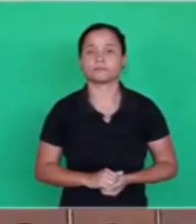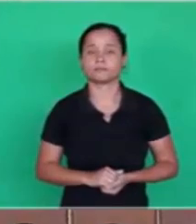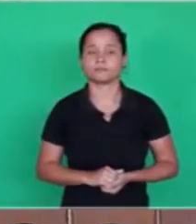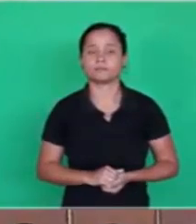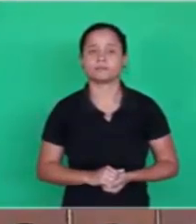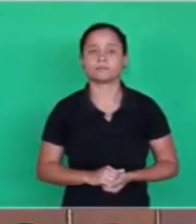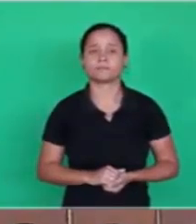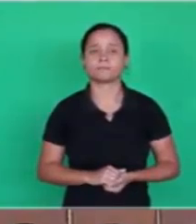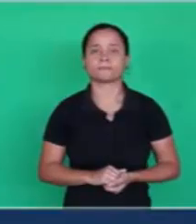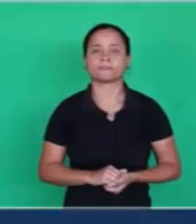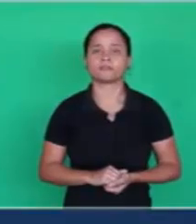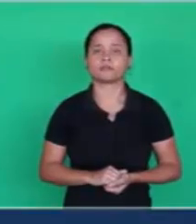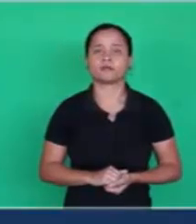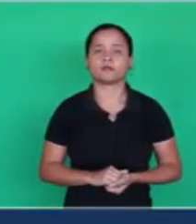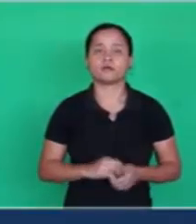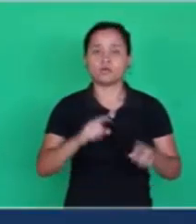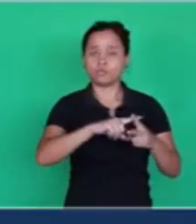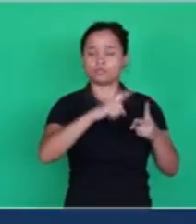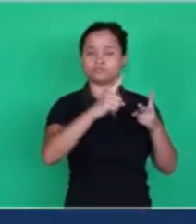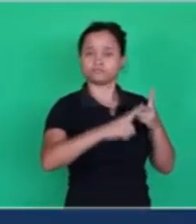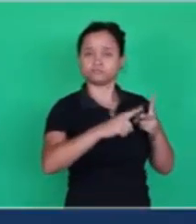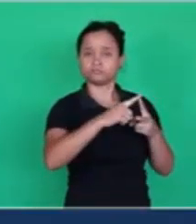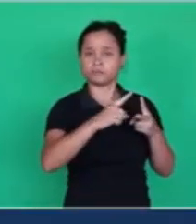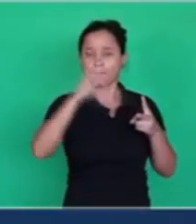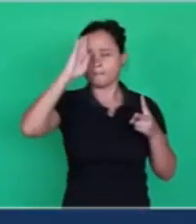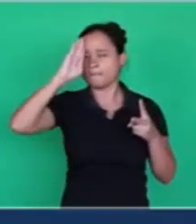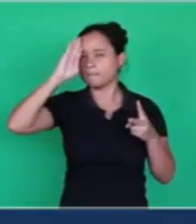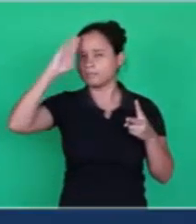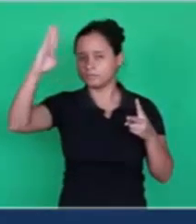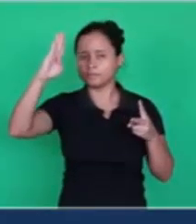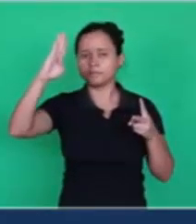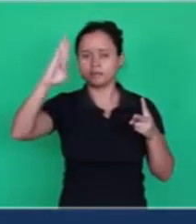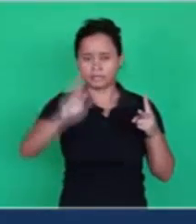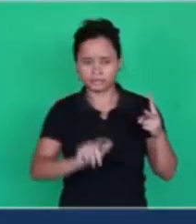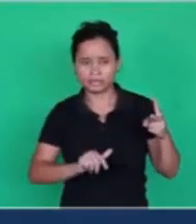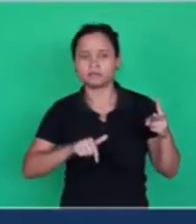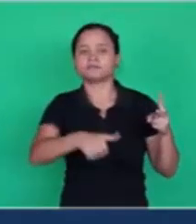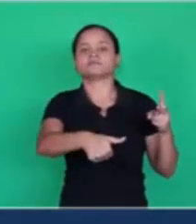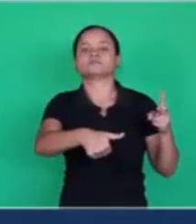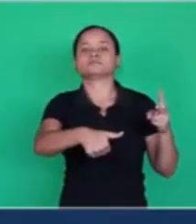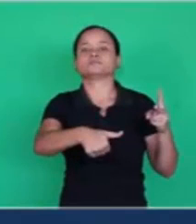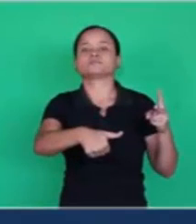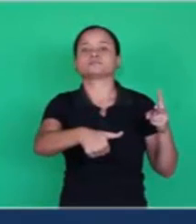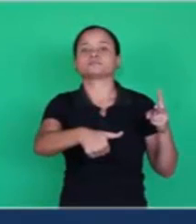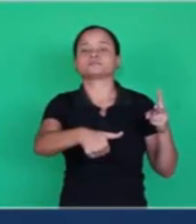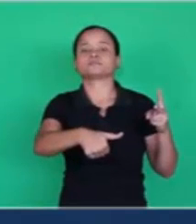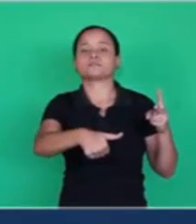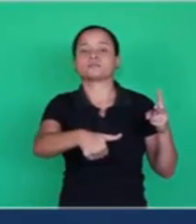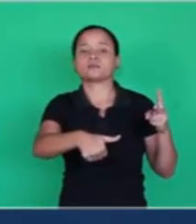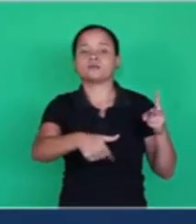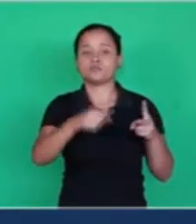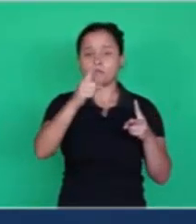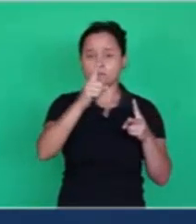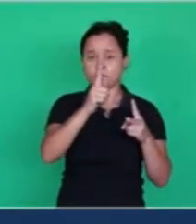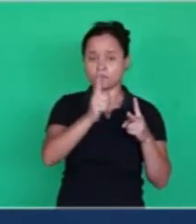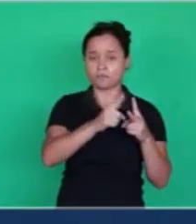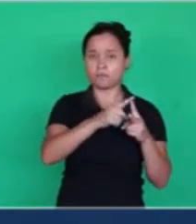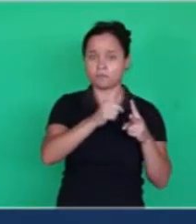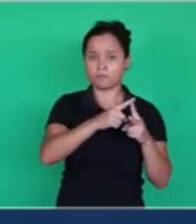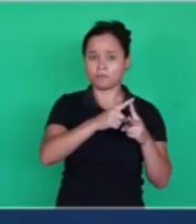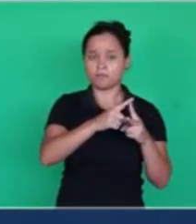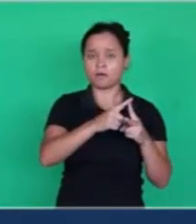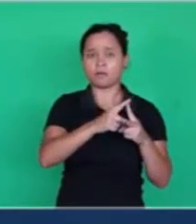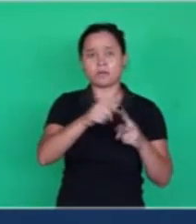There are two main manifestations of the word, as the living word. You've had lessons about